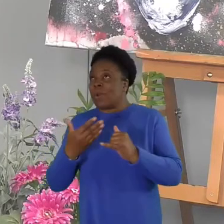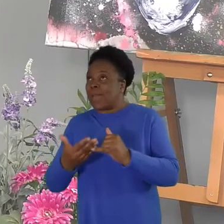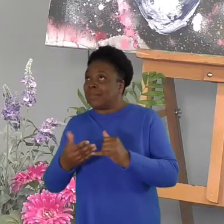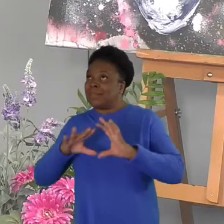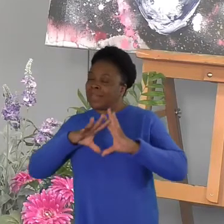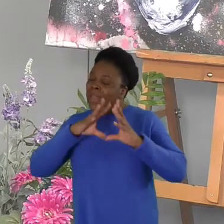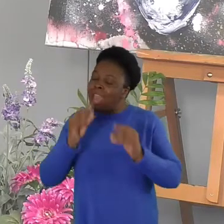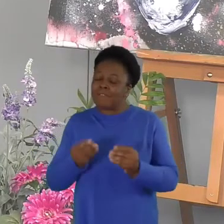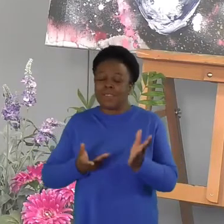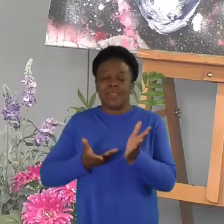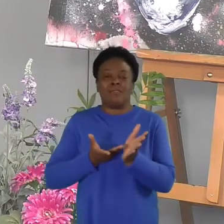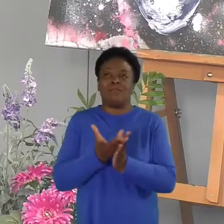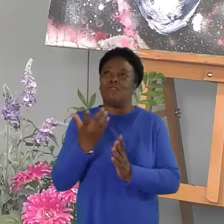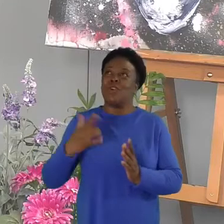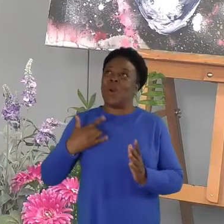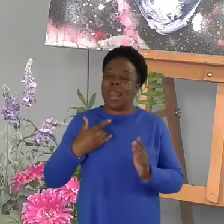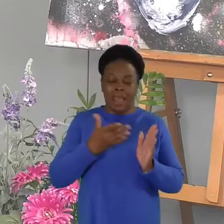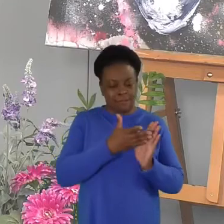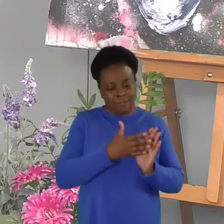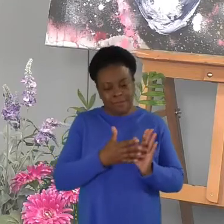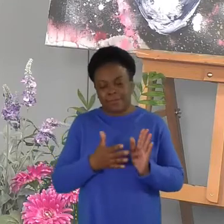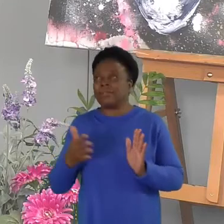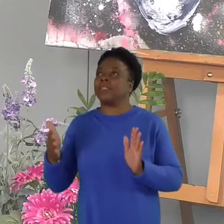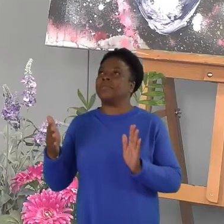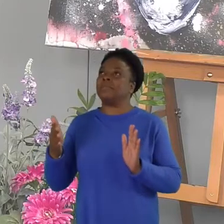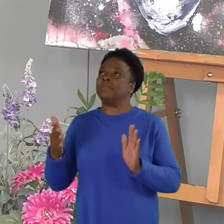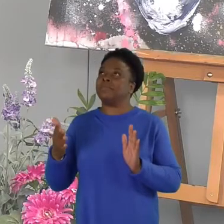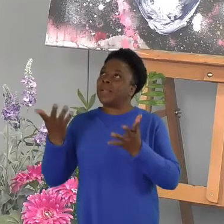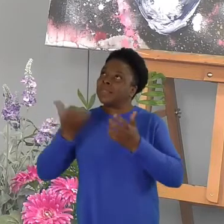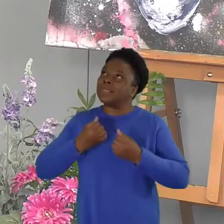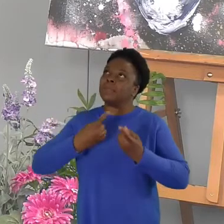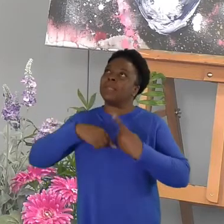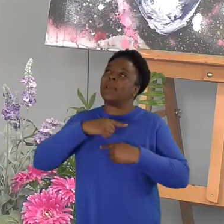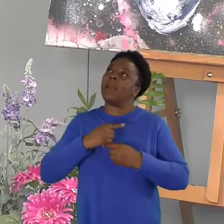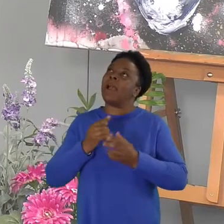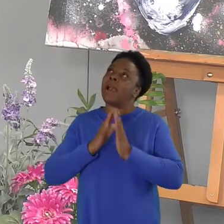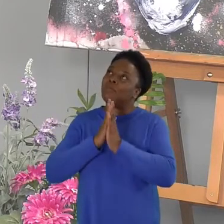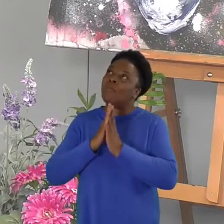between. Hear our prayer, Lord. Amen.